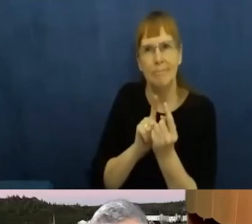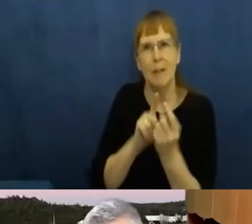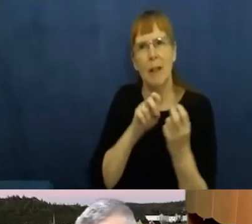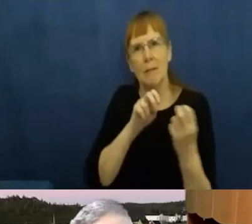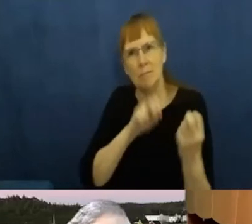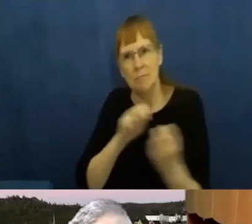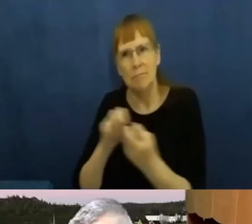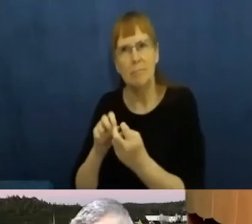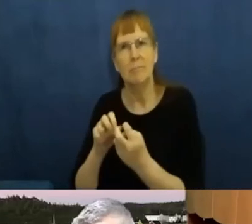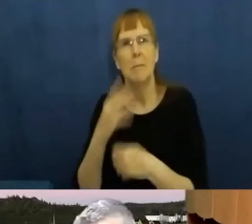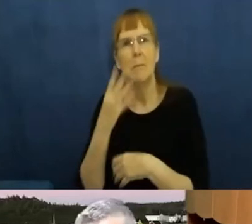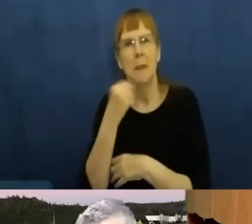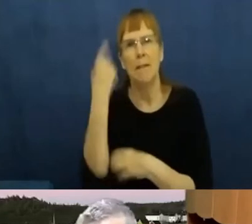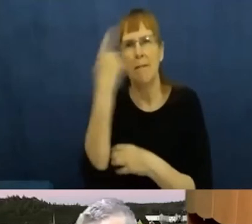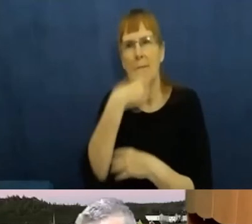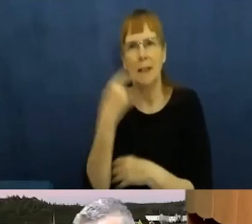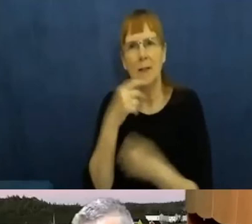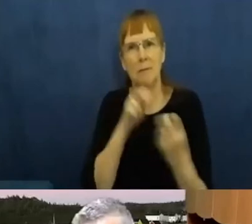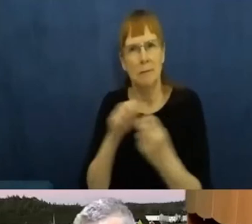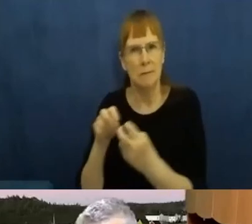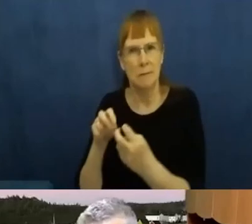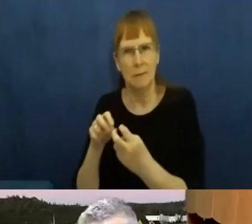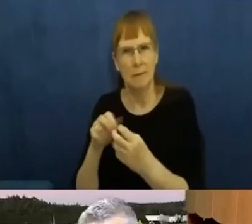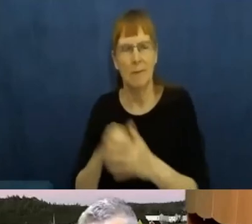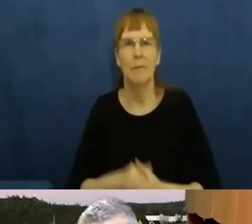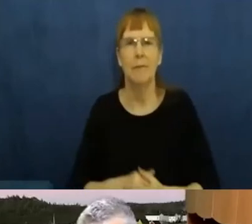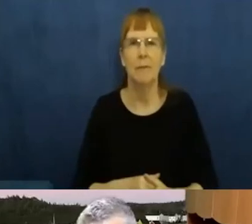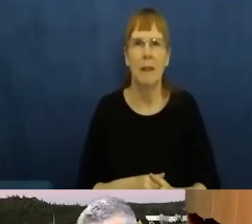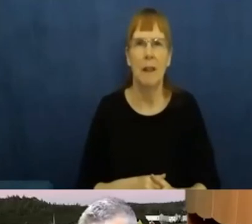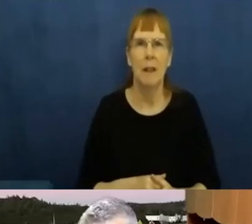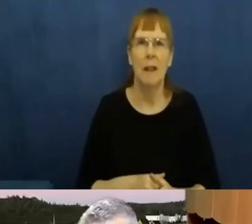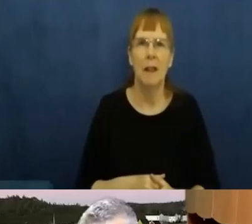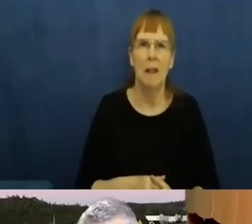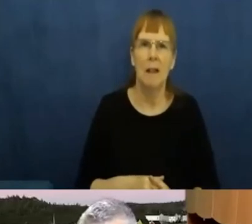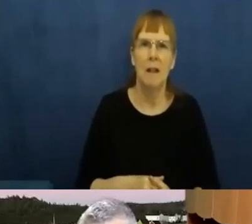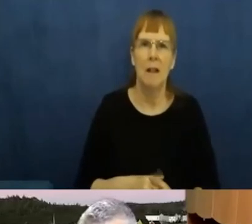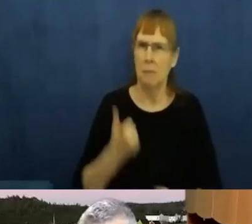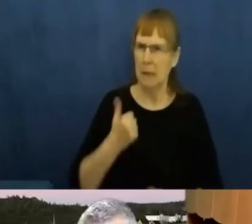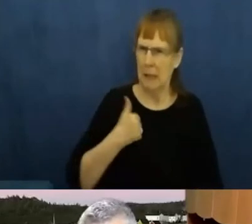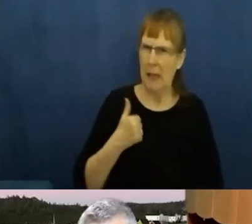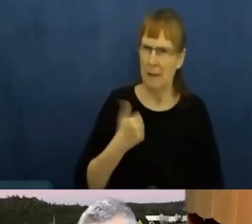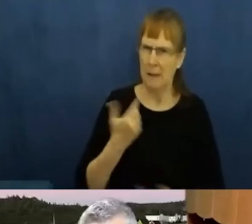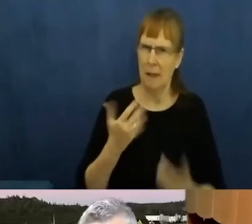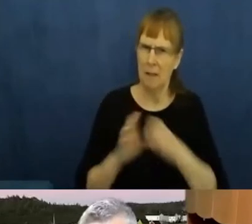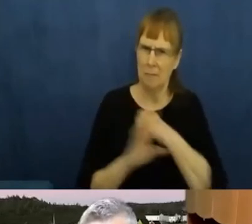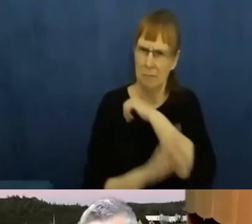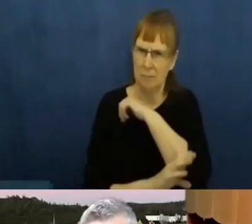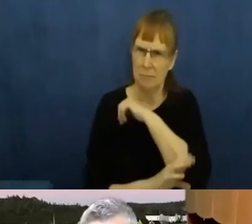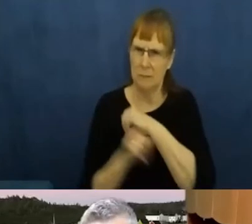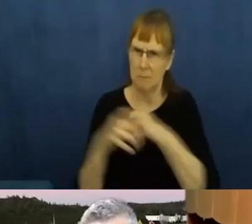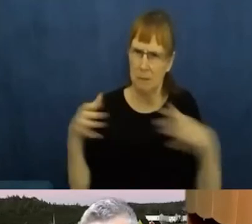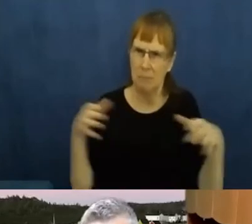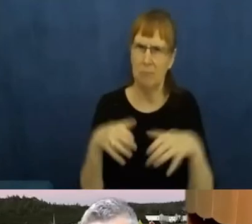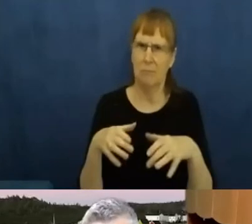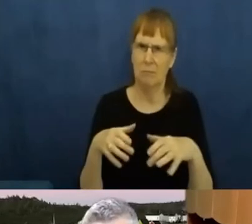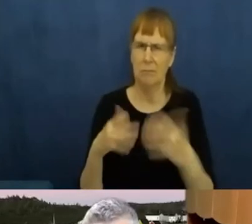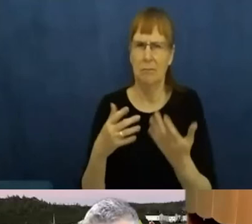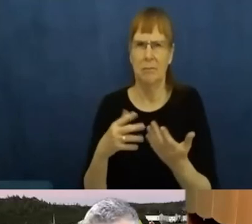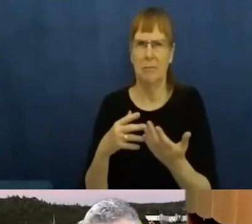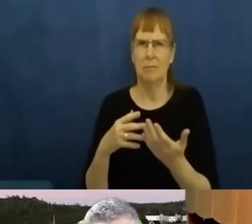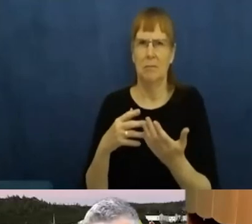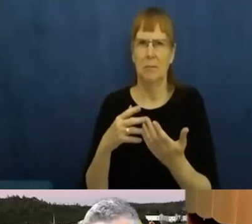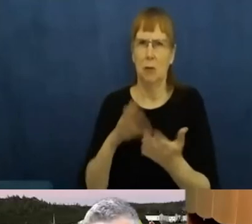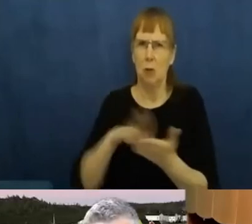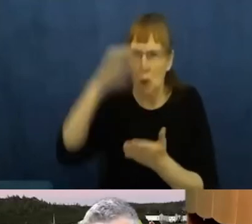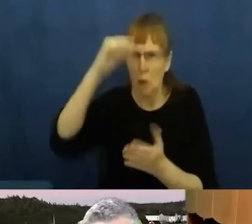requires us to talk to each other, to learn from each other. The only way to find the common ground to move forward as a